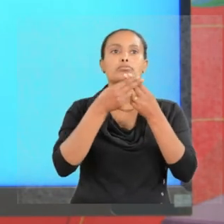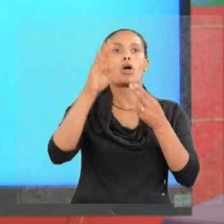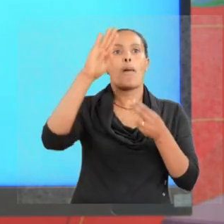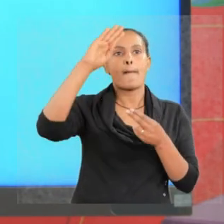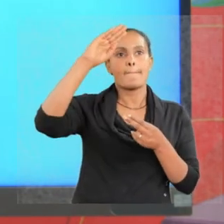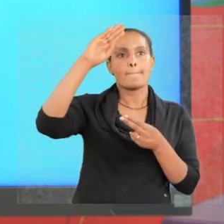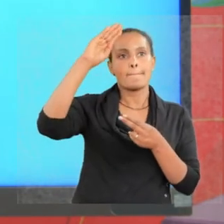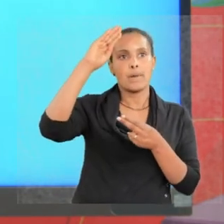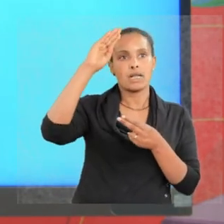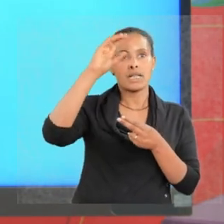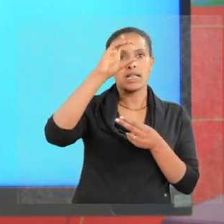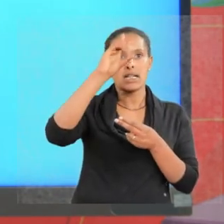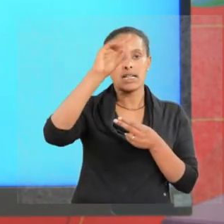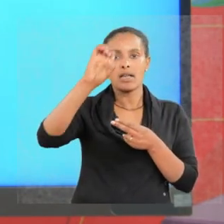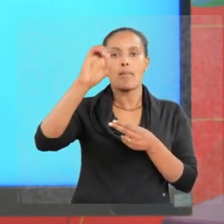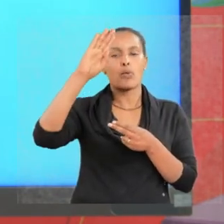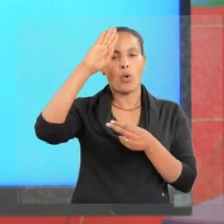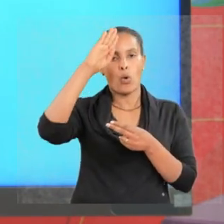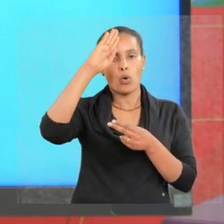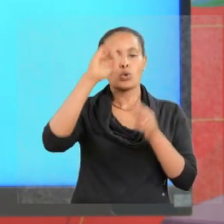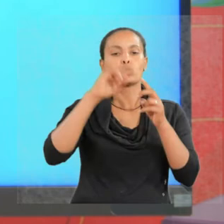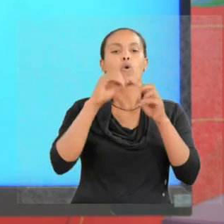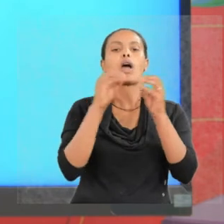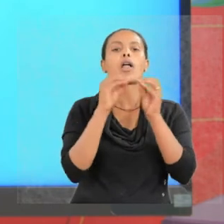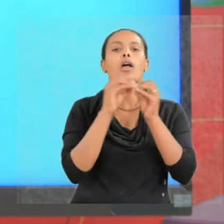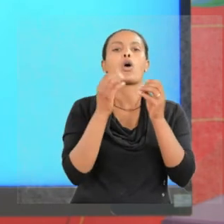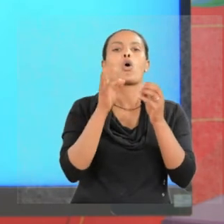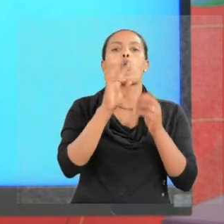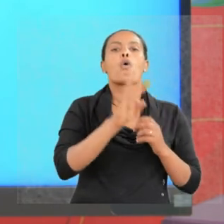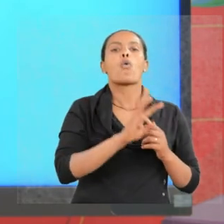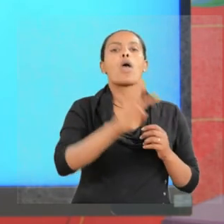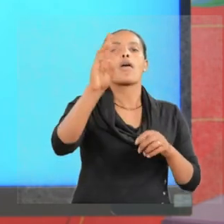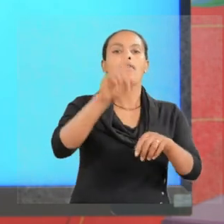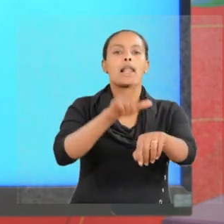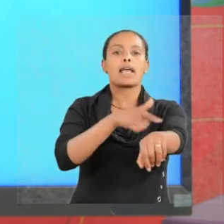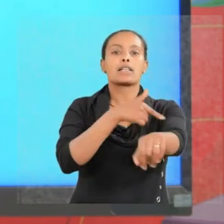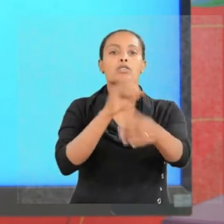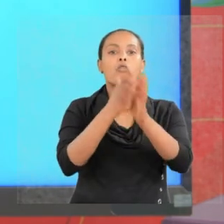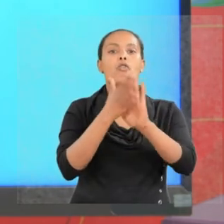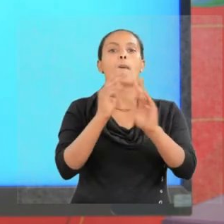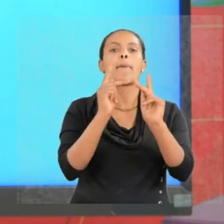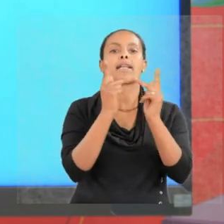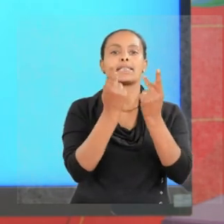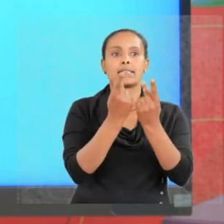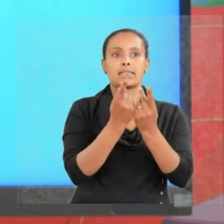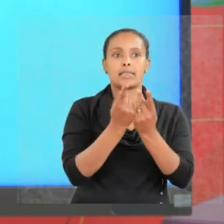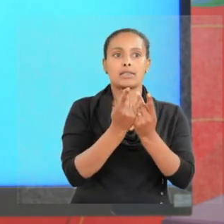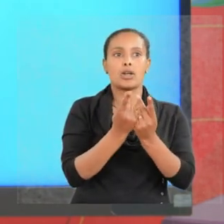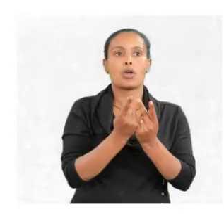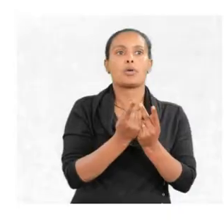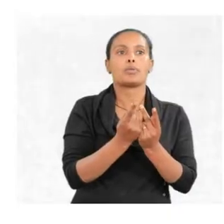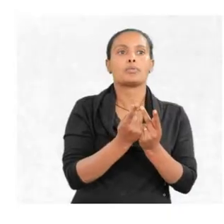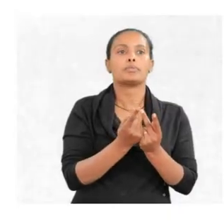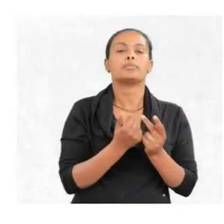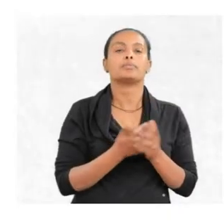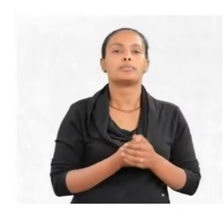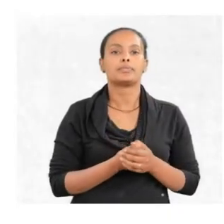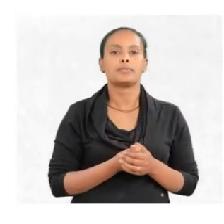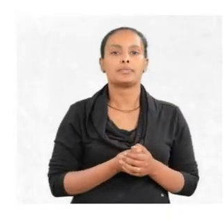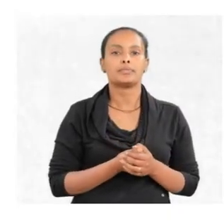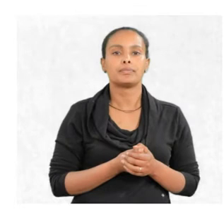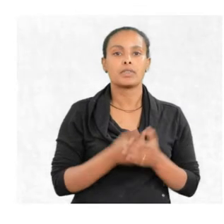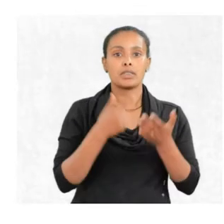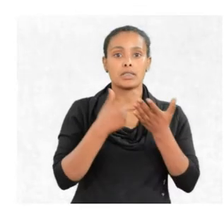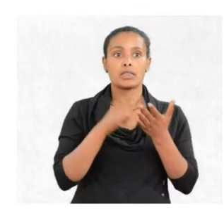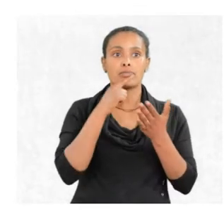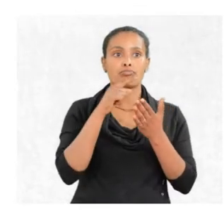equation which enables us to calculate wavelengths of particles. Wavelength of particles.